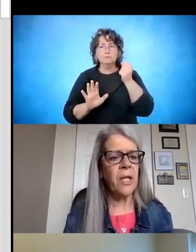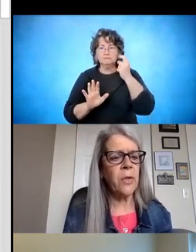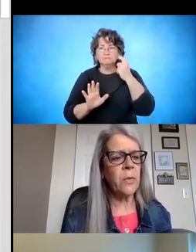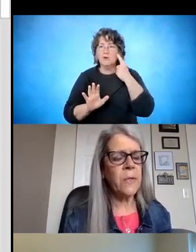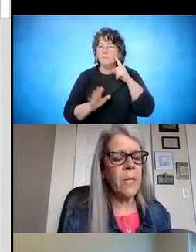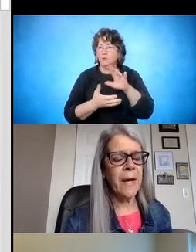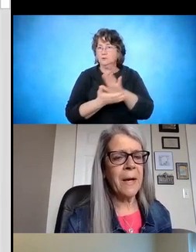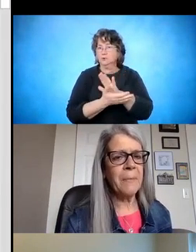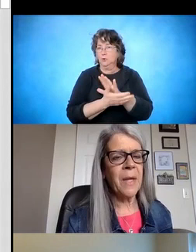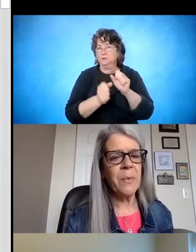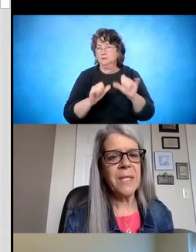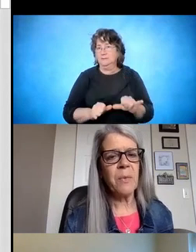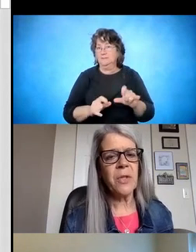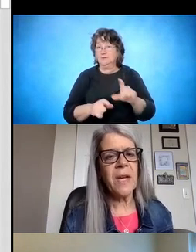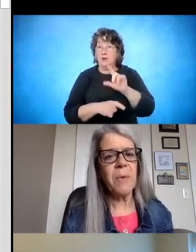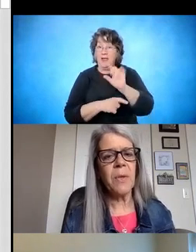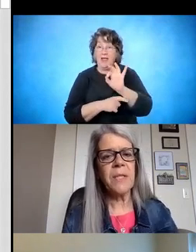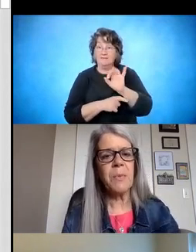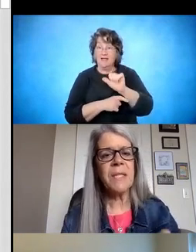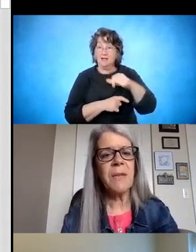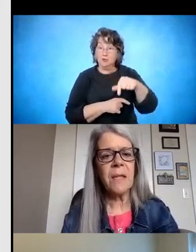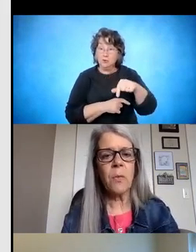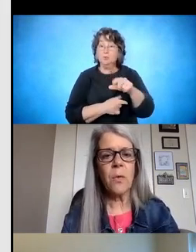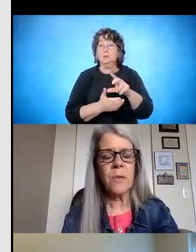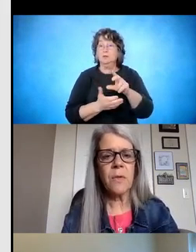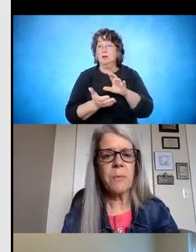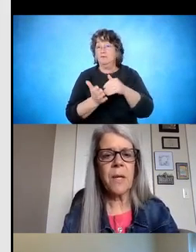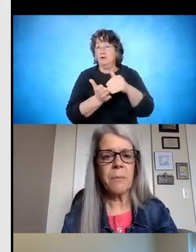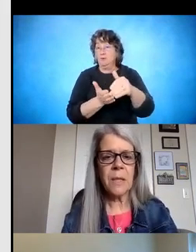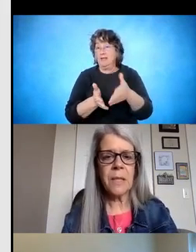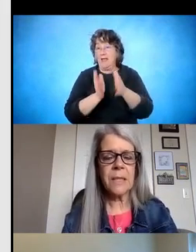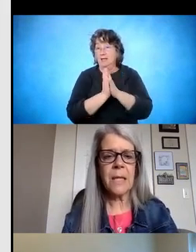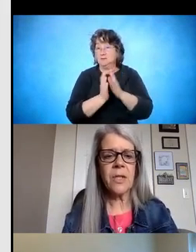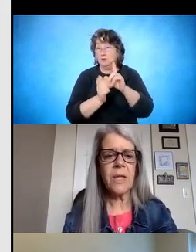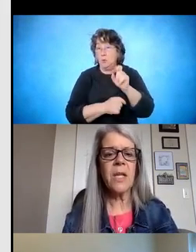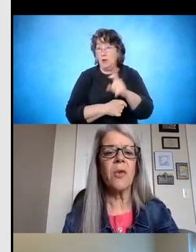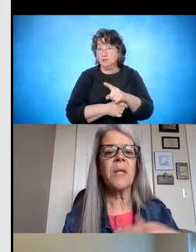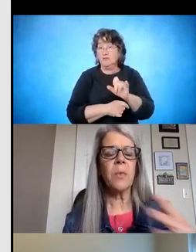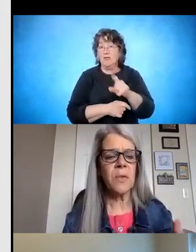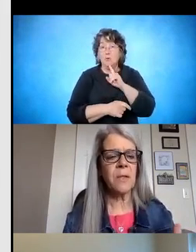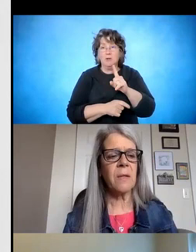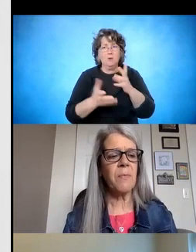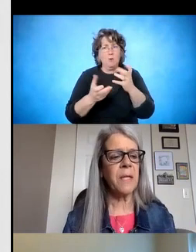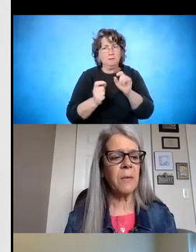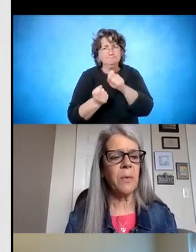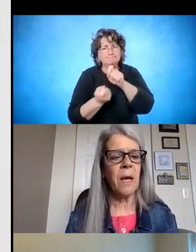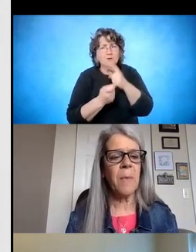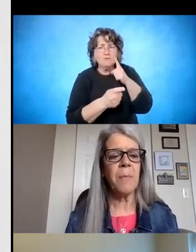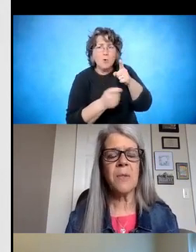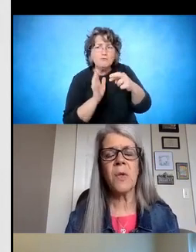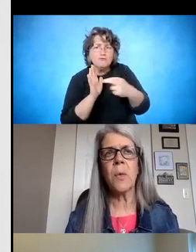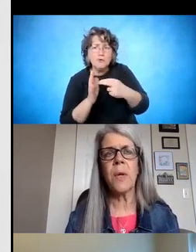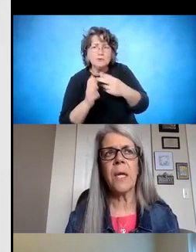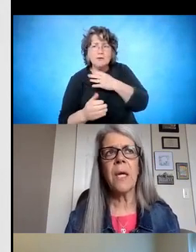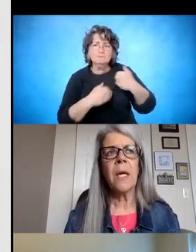FAQs, like we said, we tried to be really specific in the roles and responsibilities section here, but there were still some things that would come